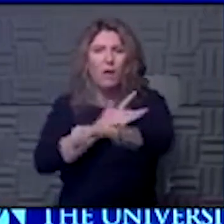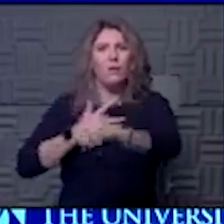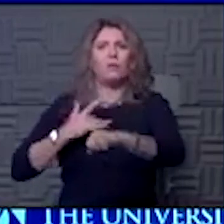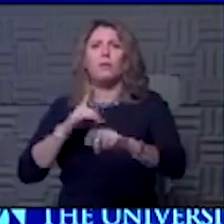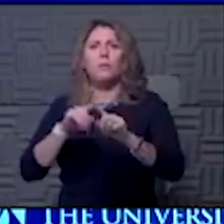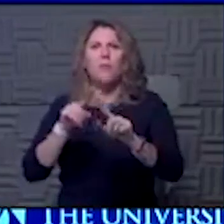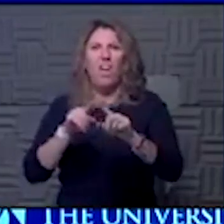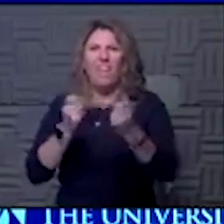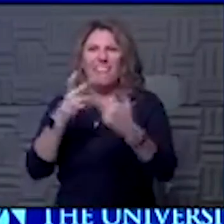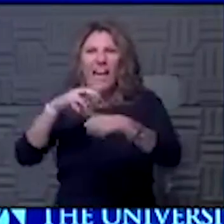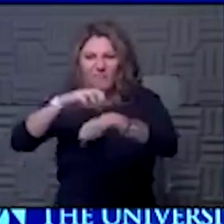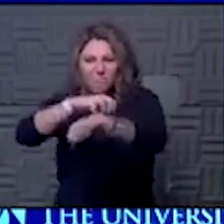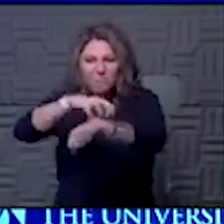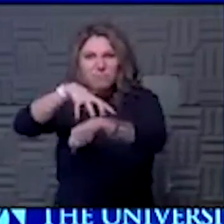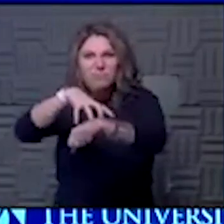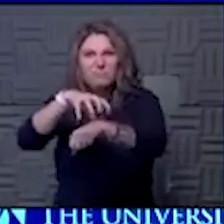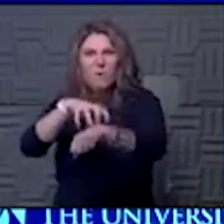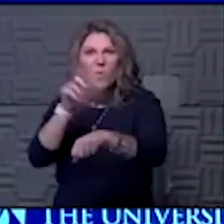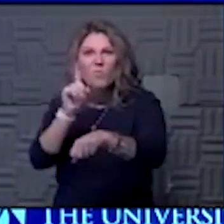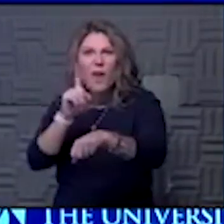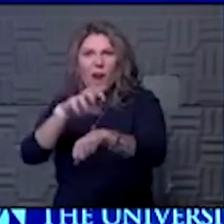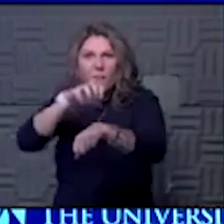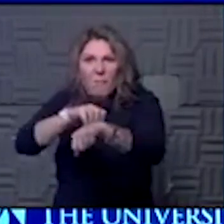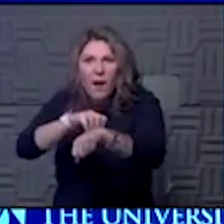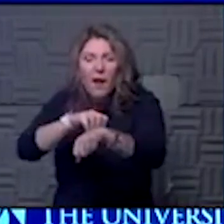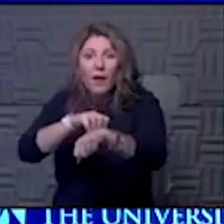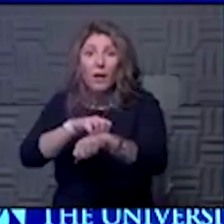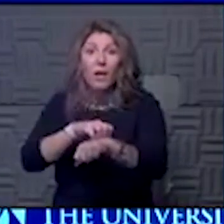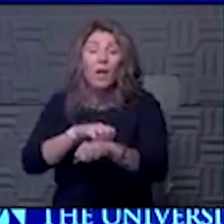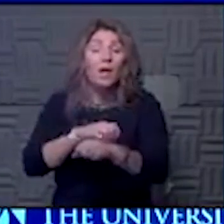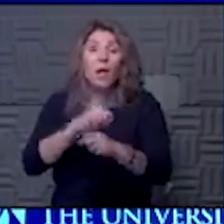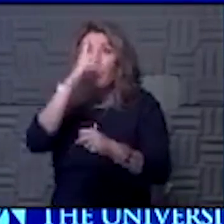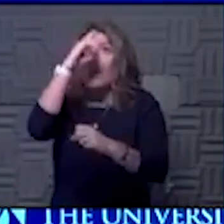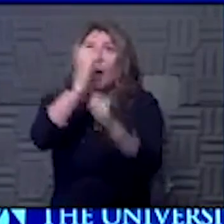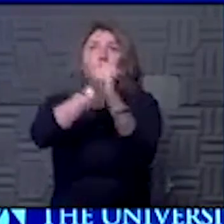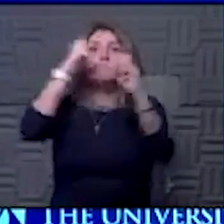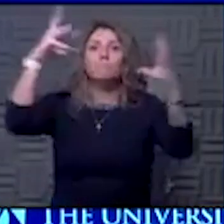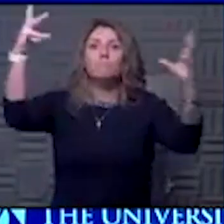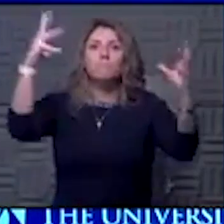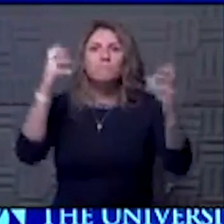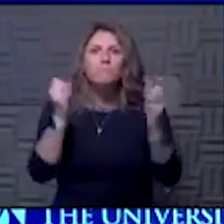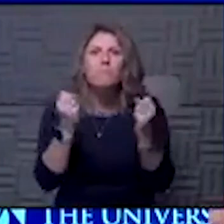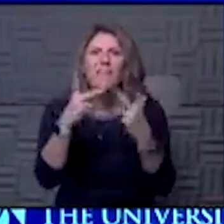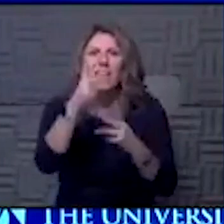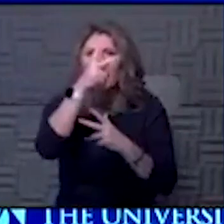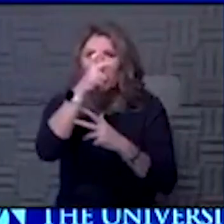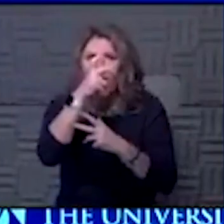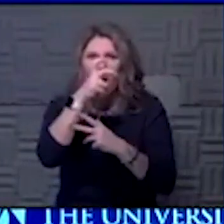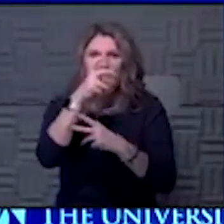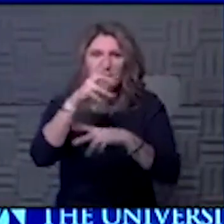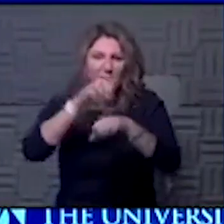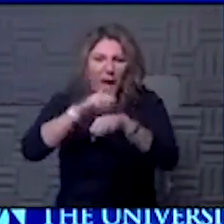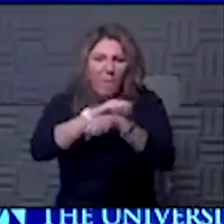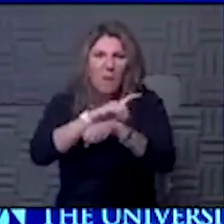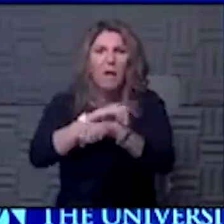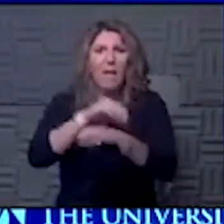right around there. Imagine millions of little insect bites throughout your lungs, and your body responding with these different things, these